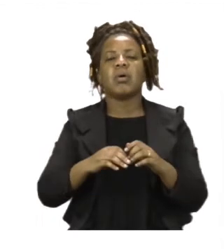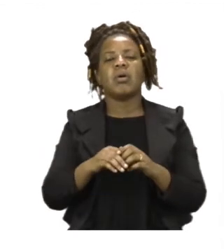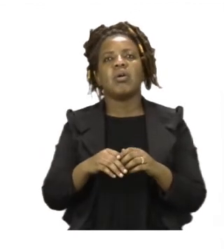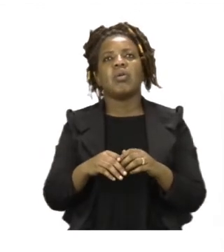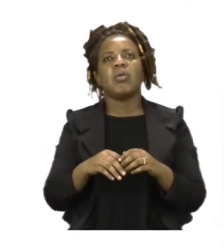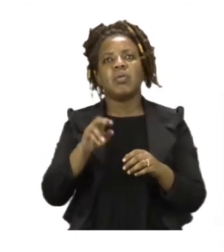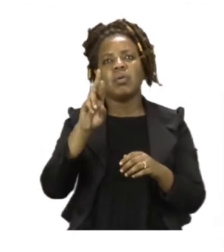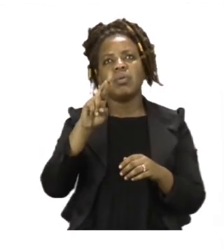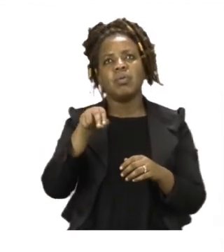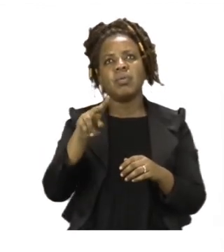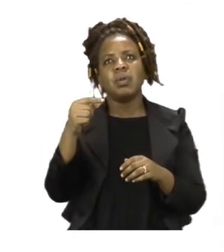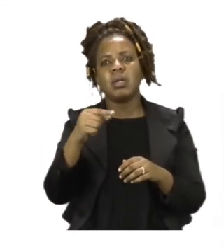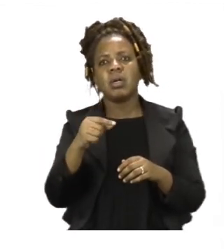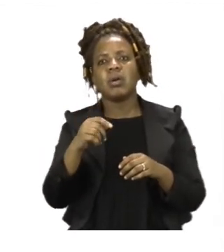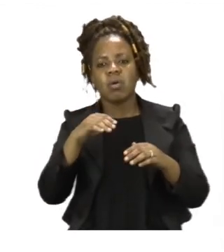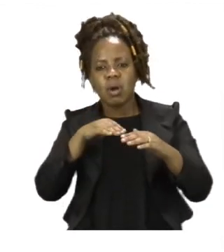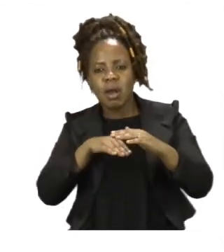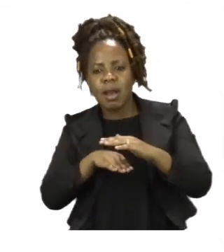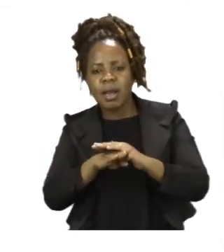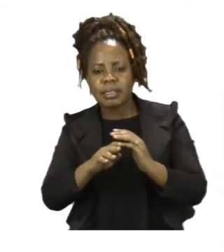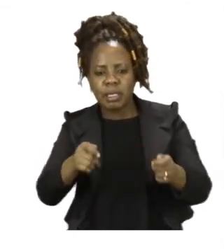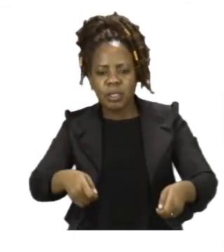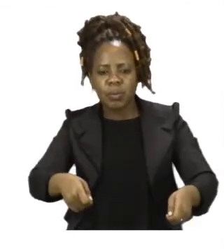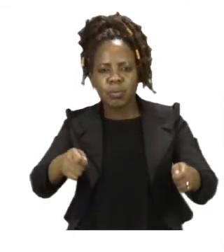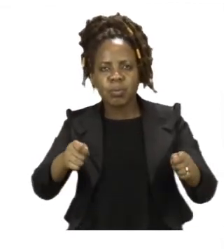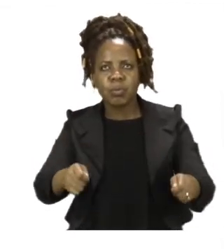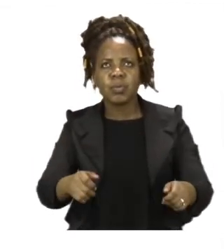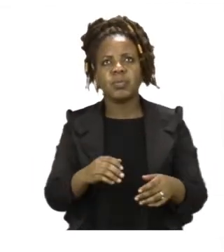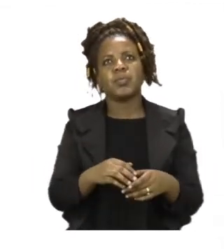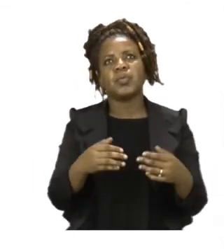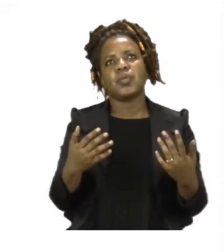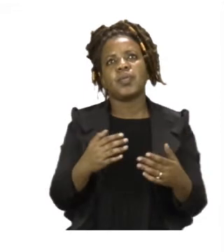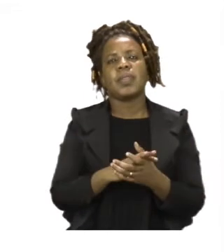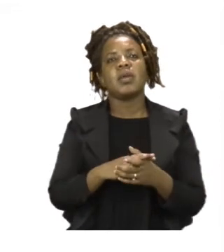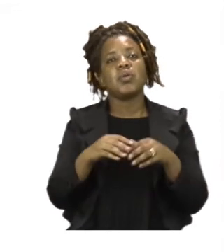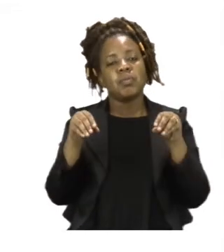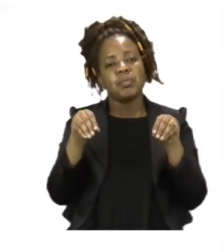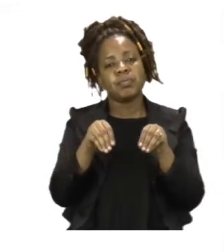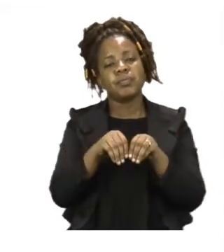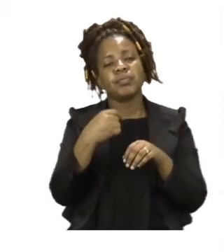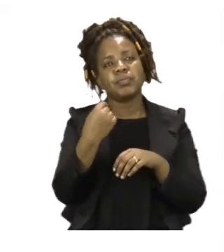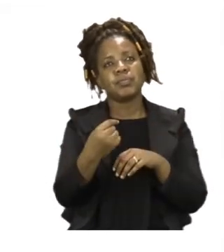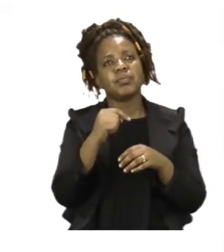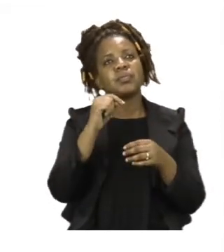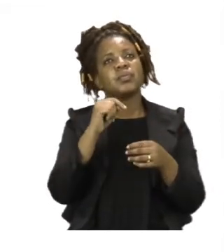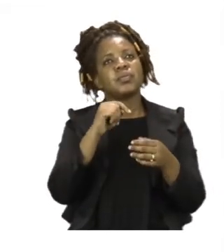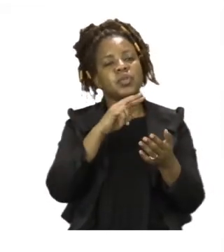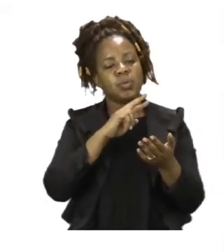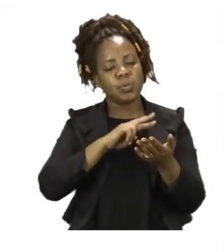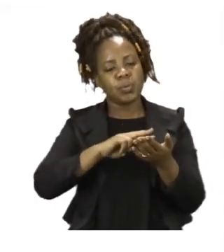like you to put your answer. So you're going to do all of these by yourselves. Read each